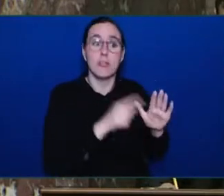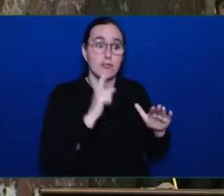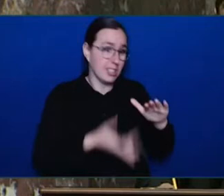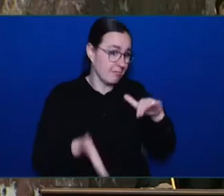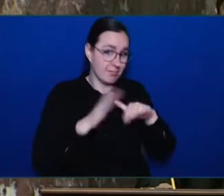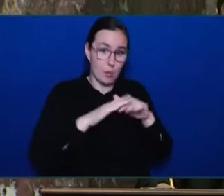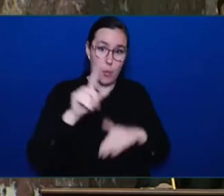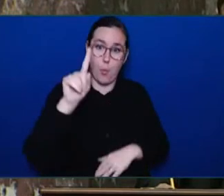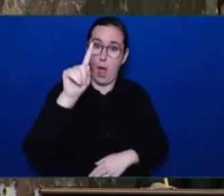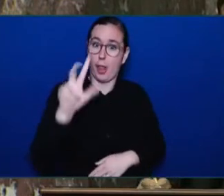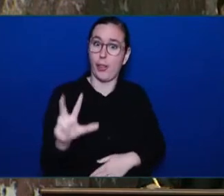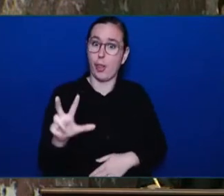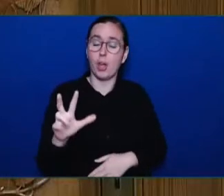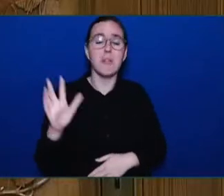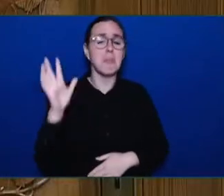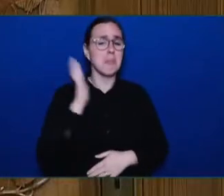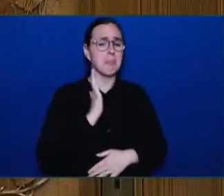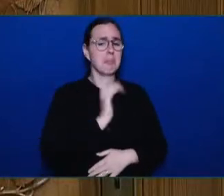1%.